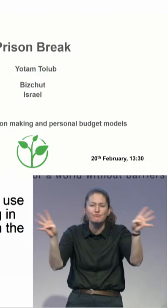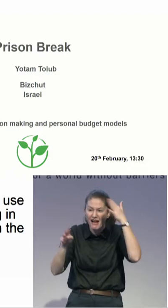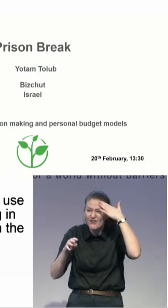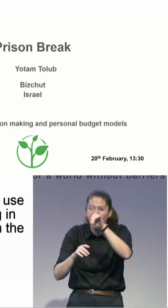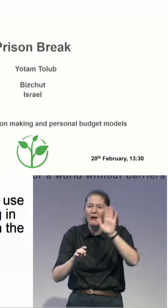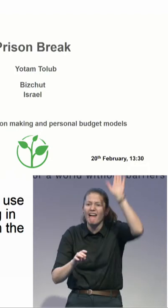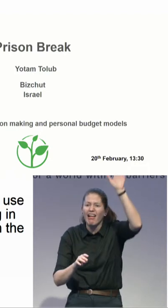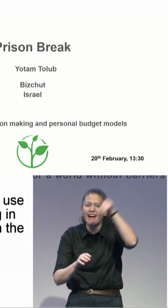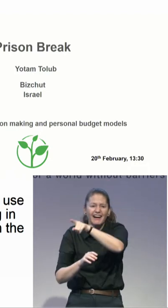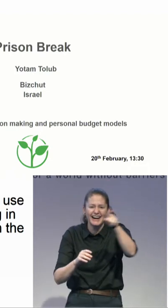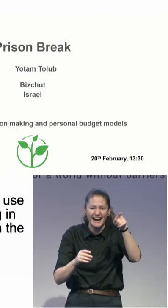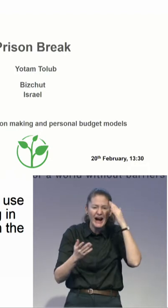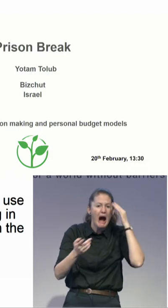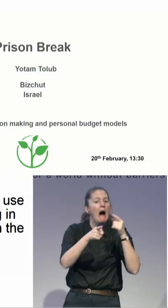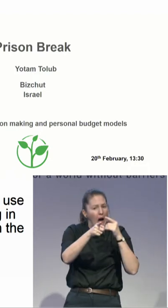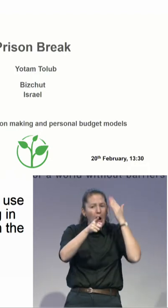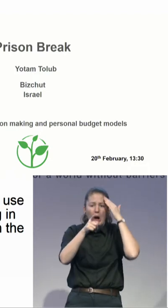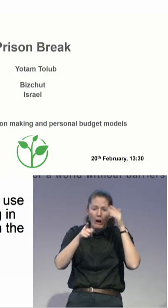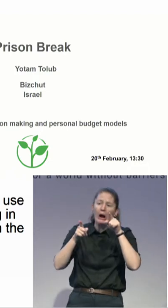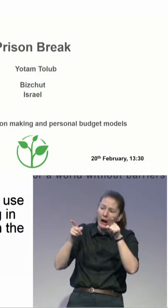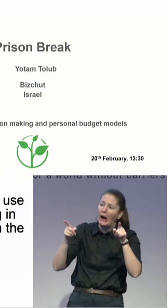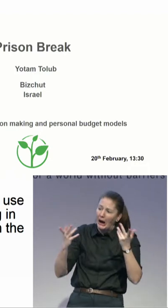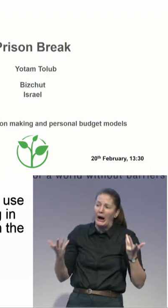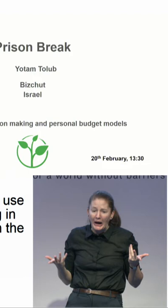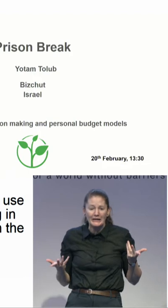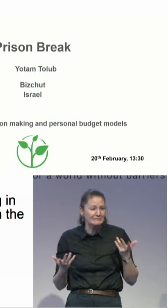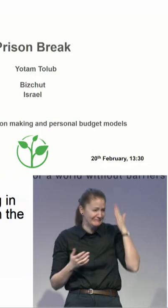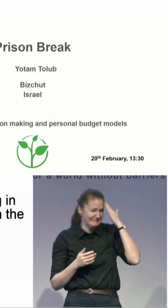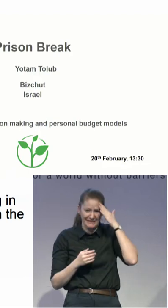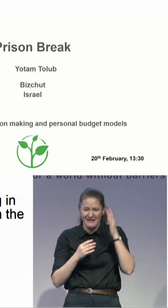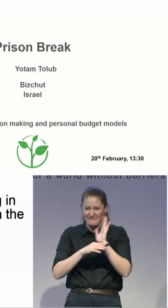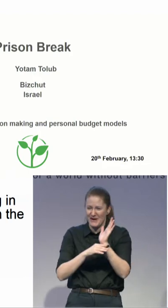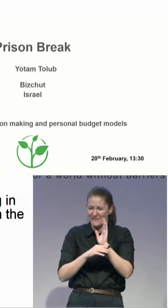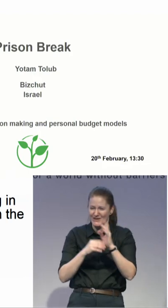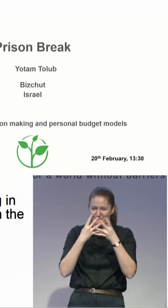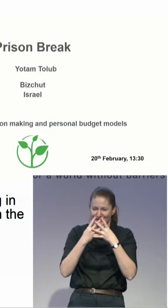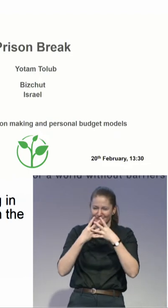Yeah, okay. Okay. You're not only promoting disability rights, you're also watching TV.